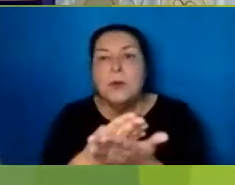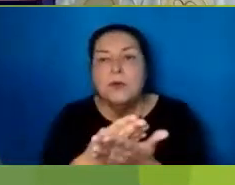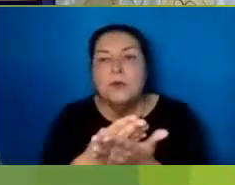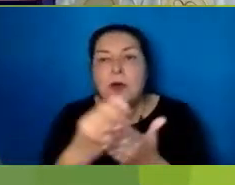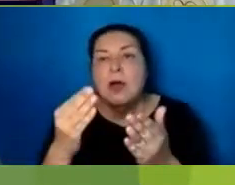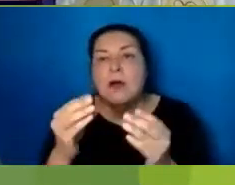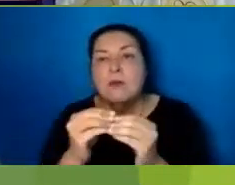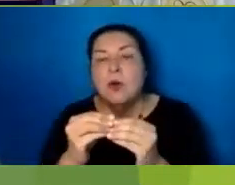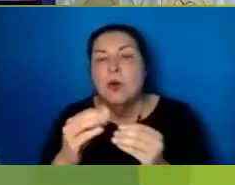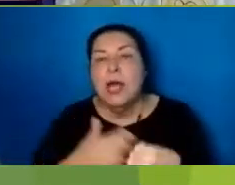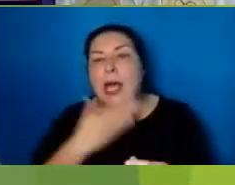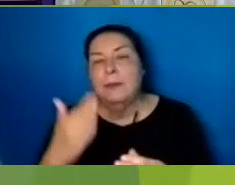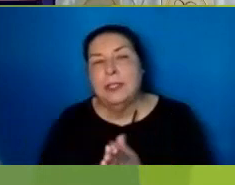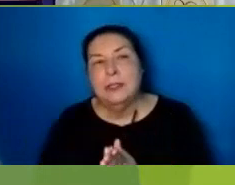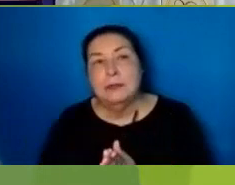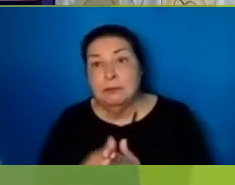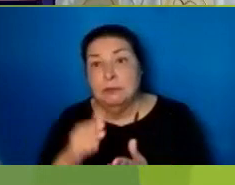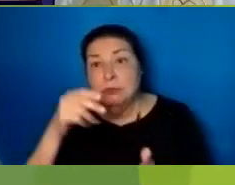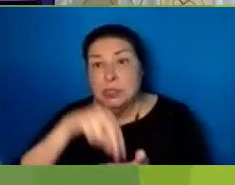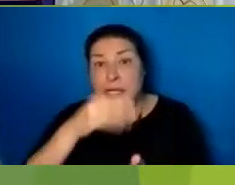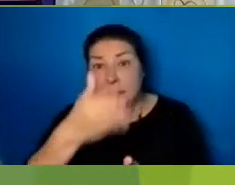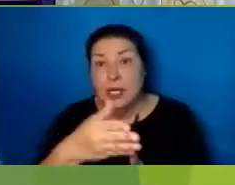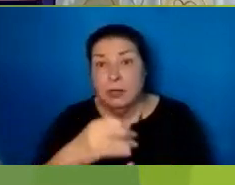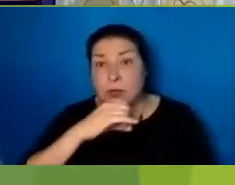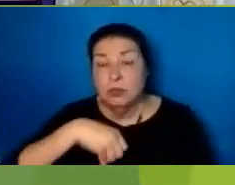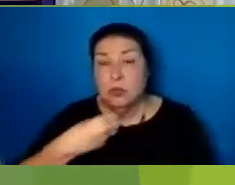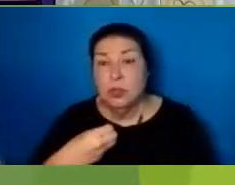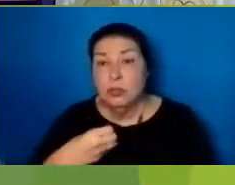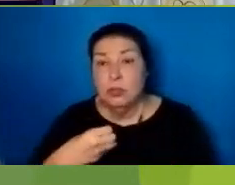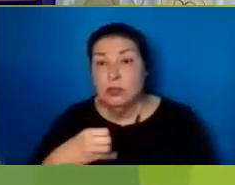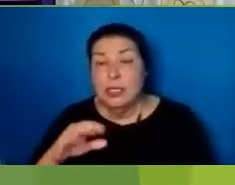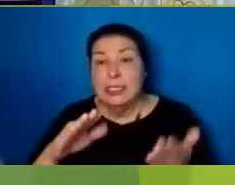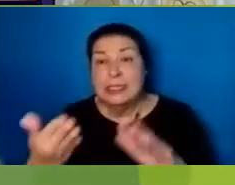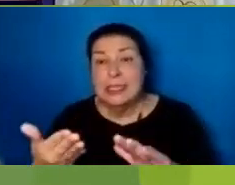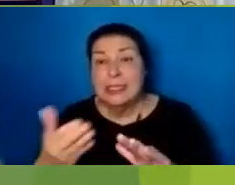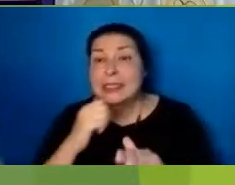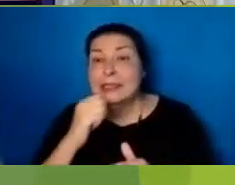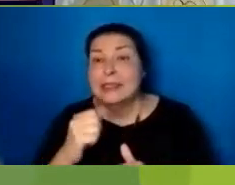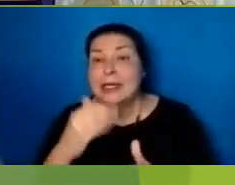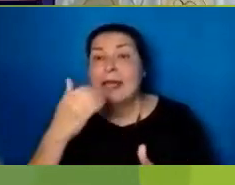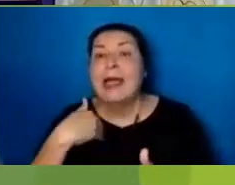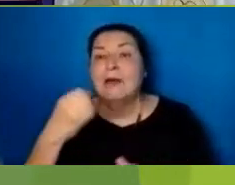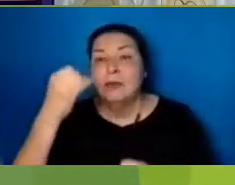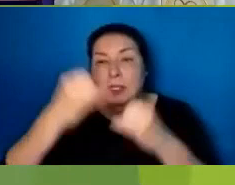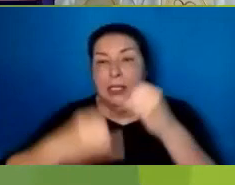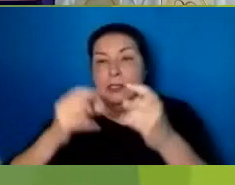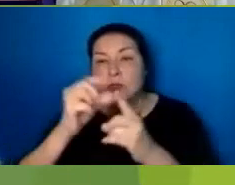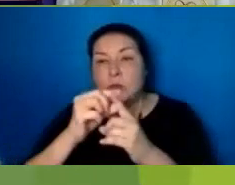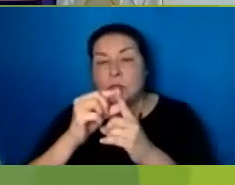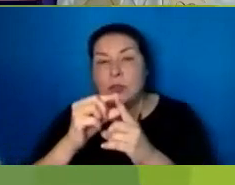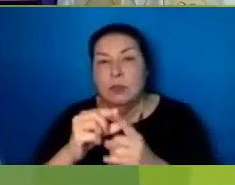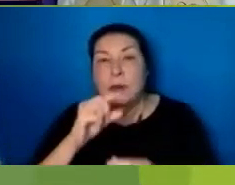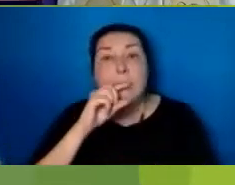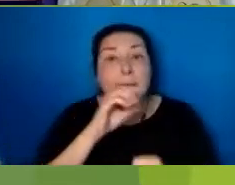Right there Was joy Death Does not Have the Final word Promise Does not Always